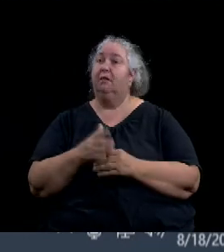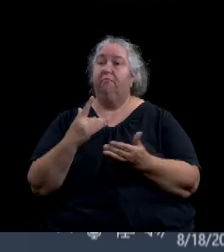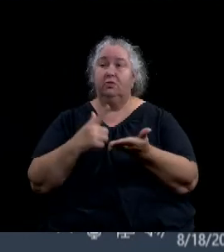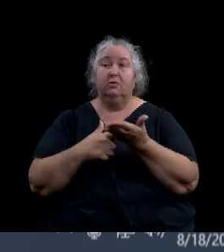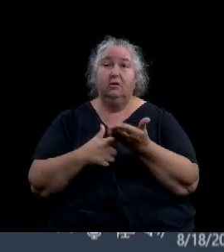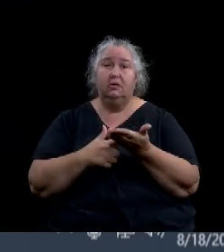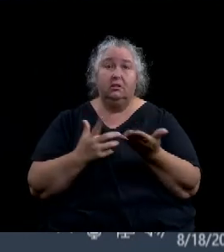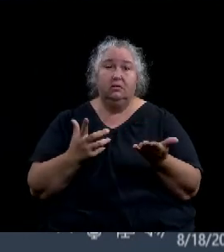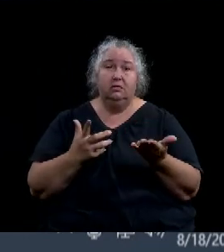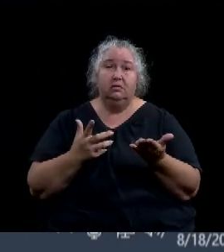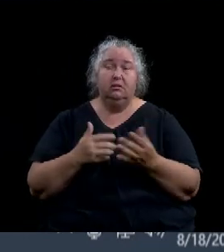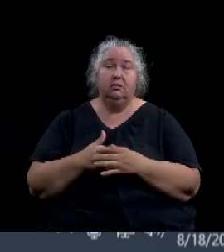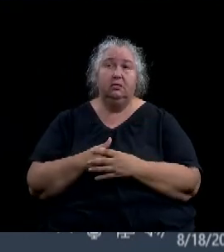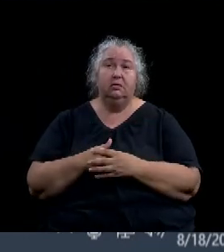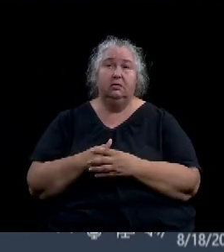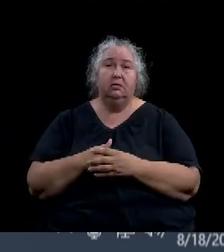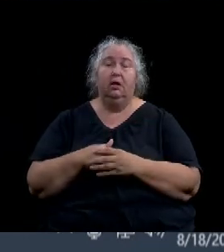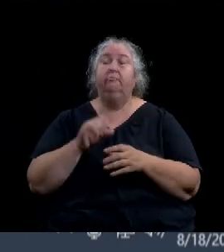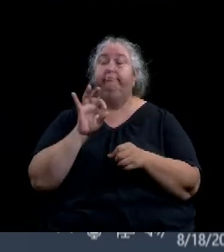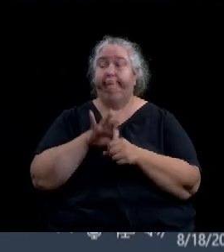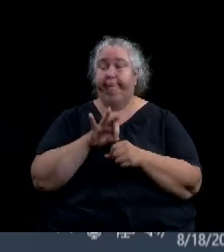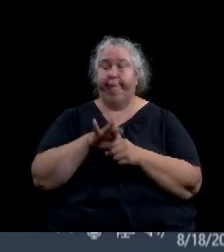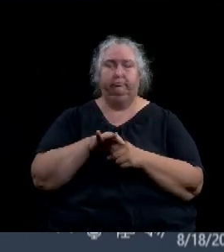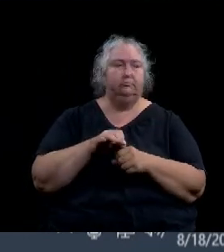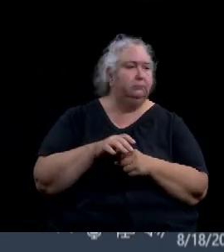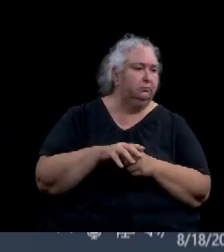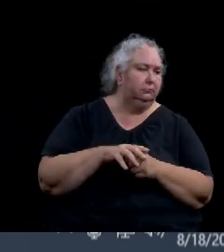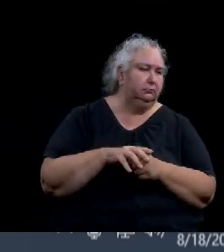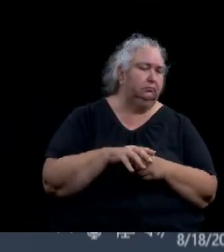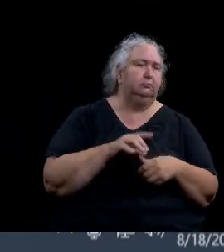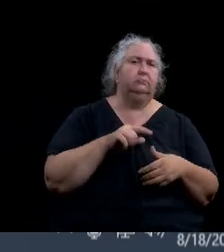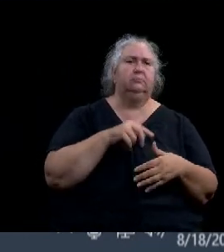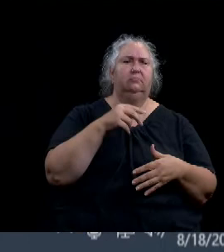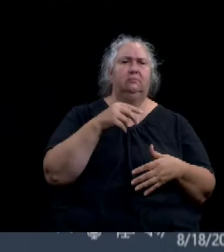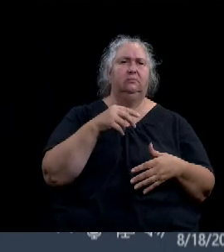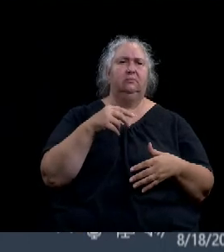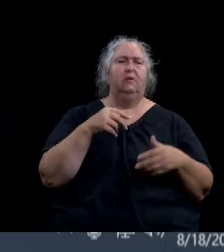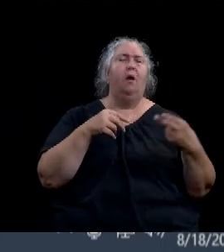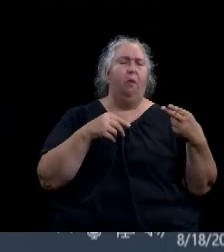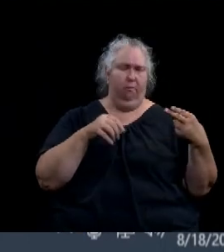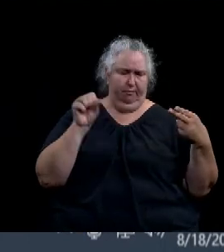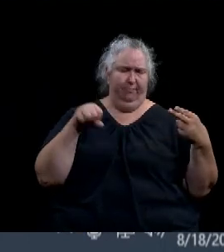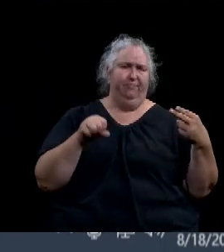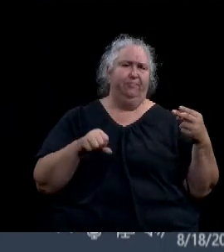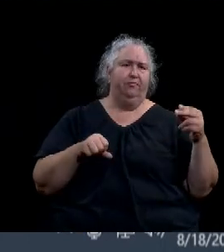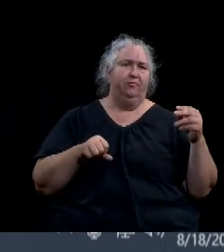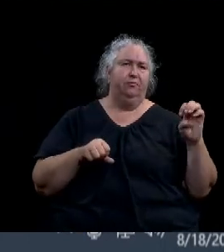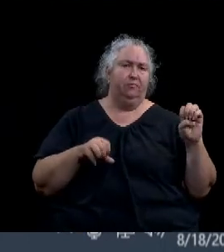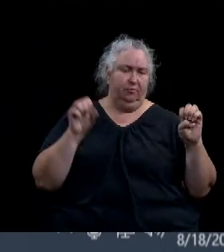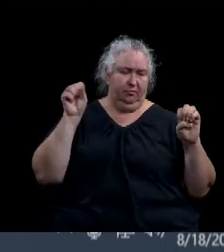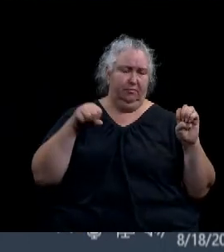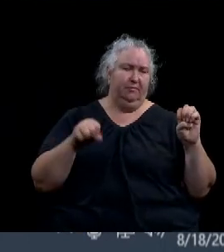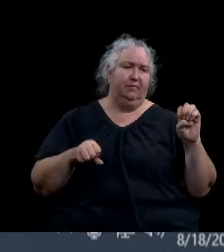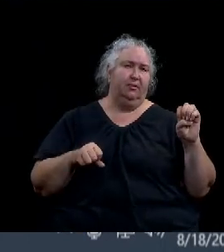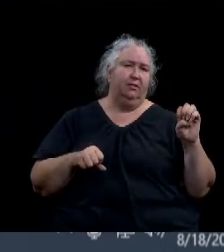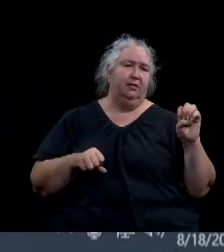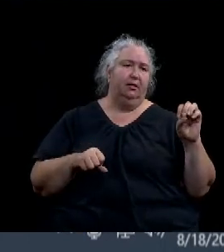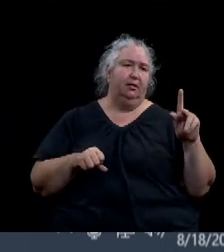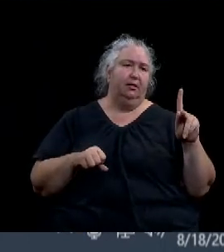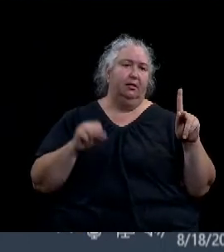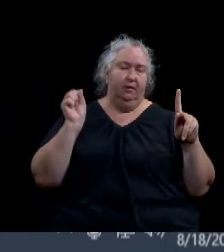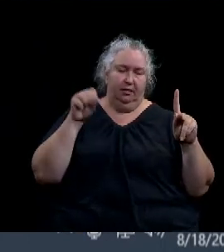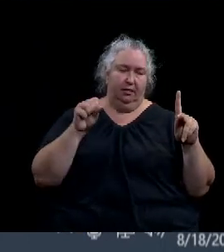Holmes? Aye. Huey? Yes. Hallard? Yes. Tobito? Yes.